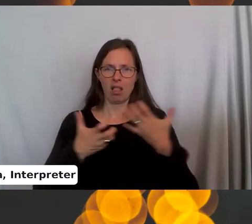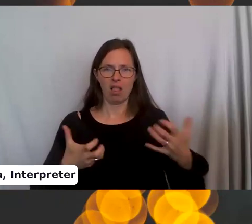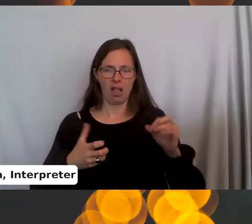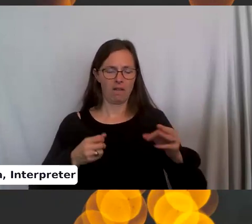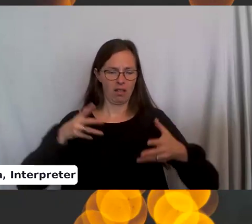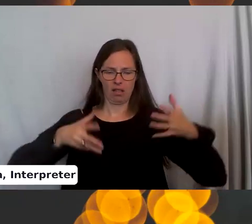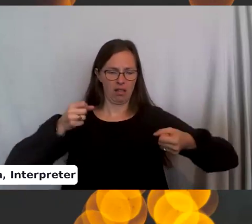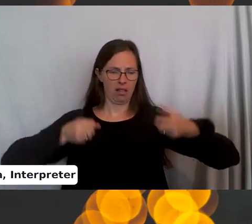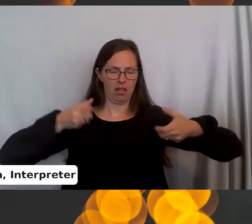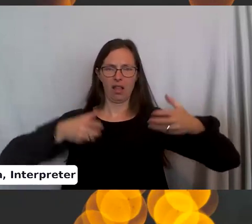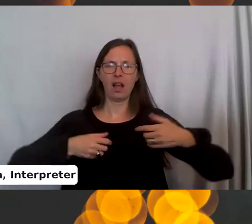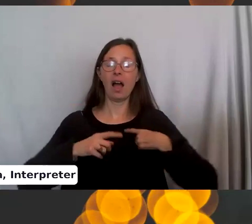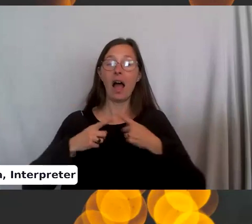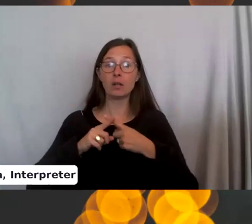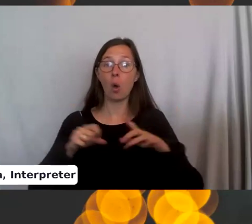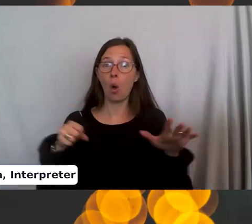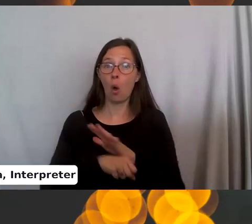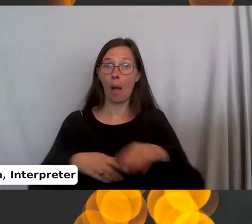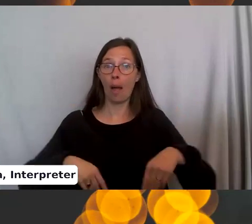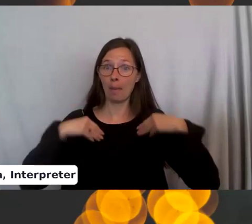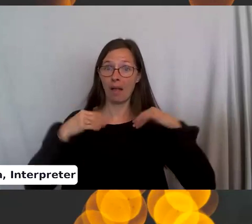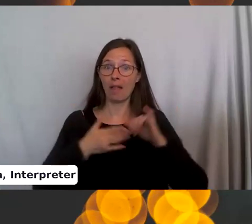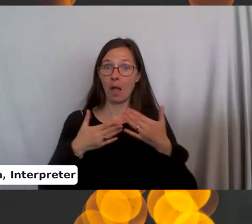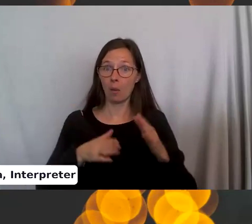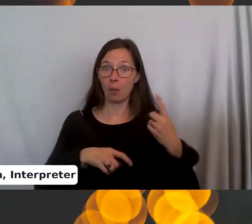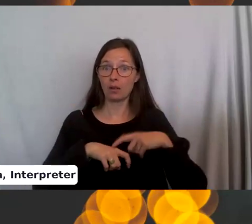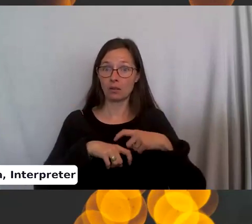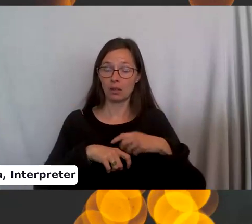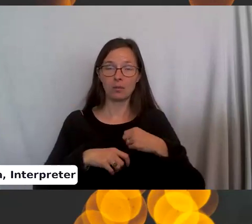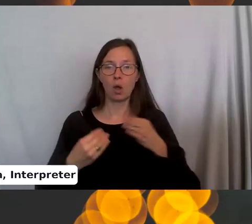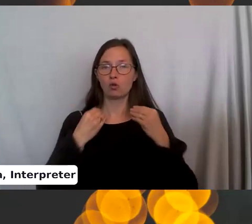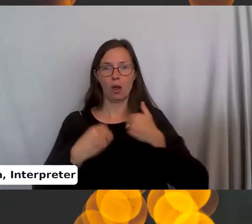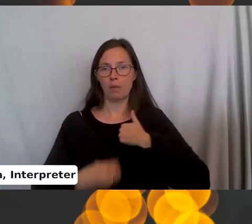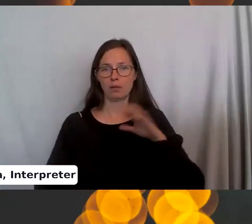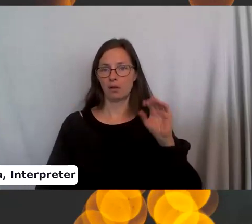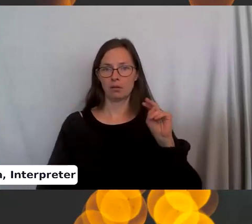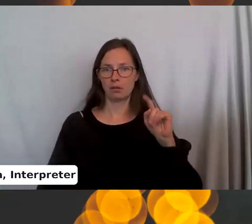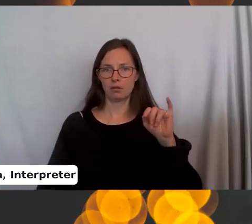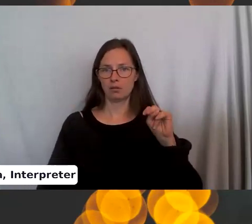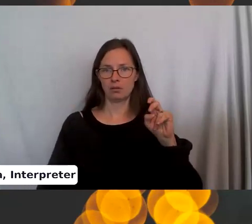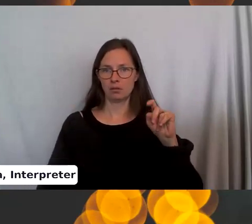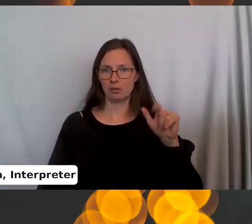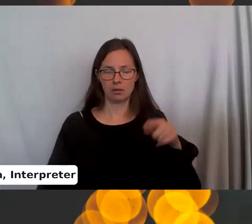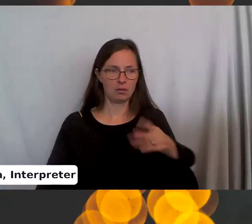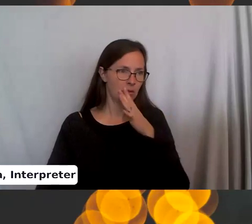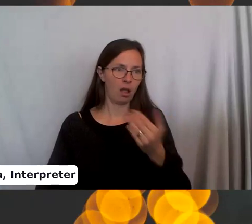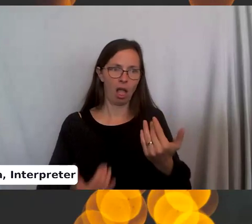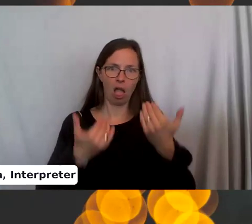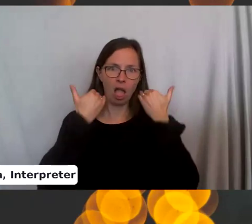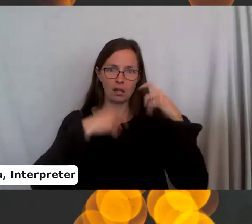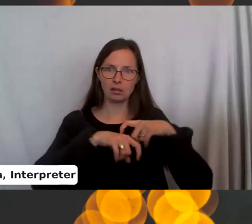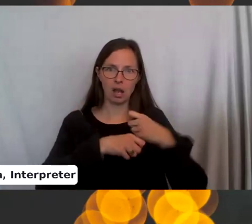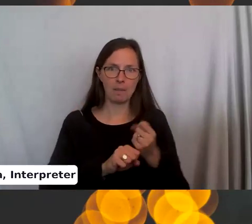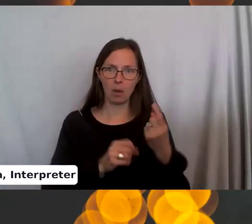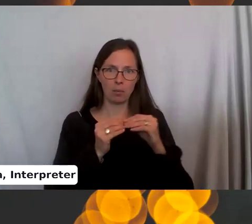I knitted a whole blanket that way one time. And then I taught myself continental because I was like, this is going to take me the rest of my life to make another thing